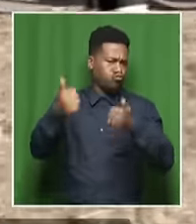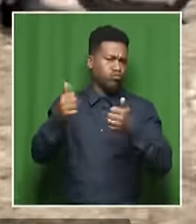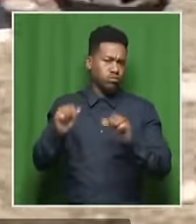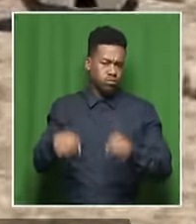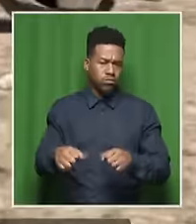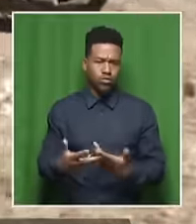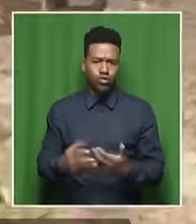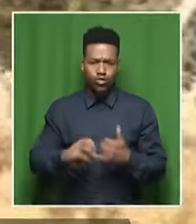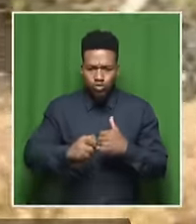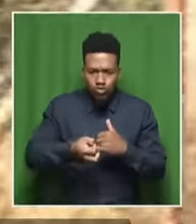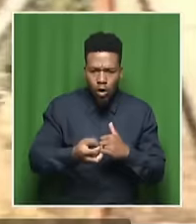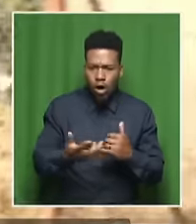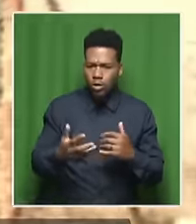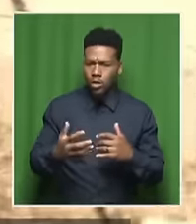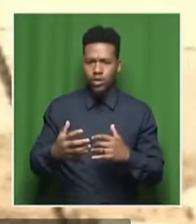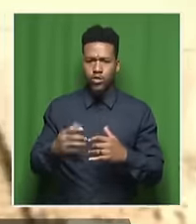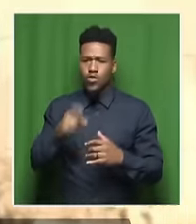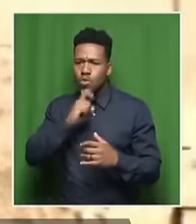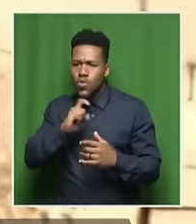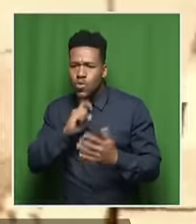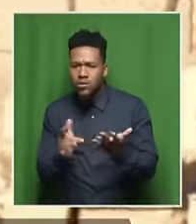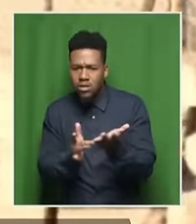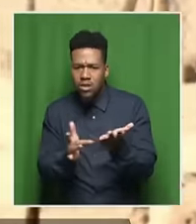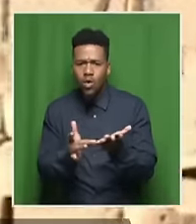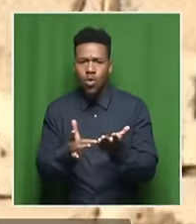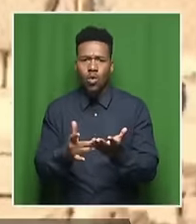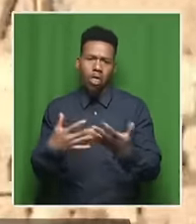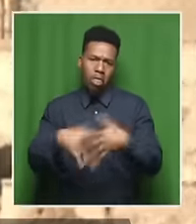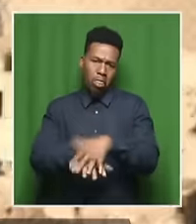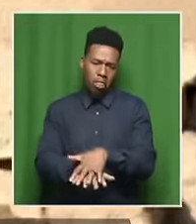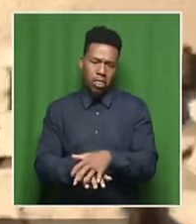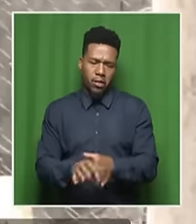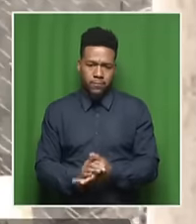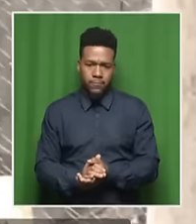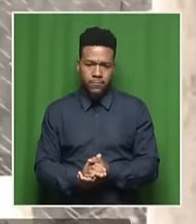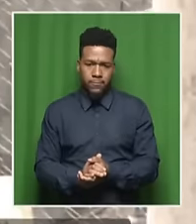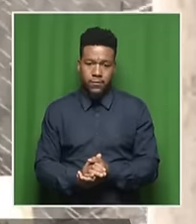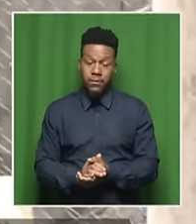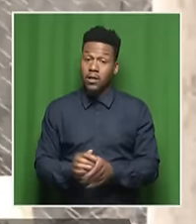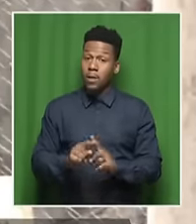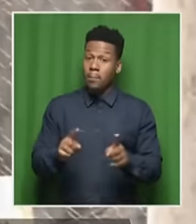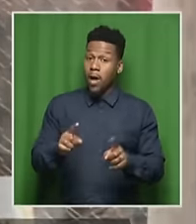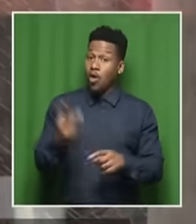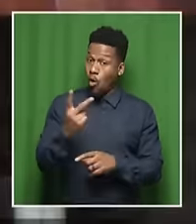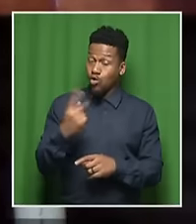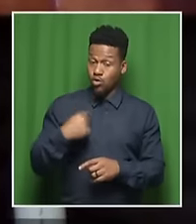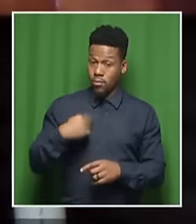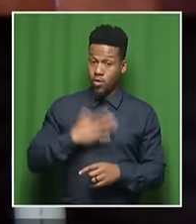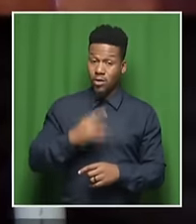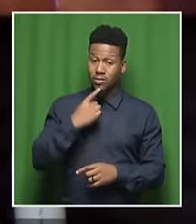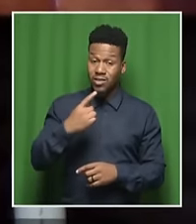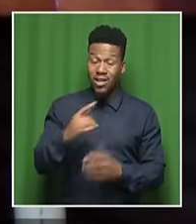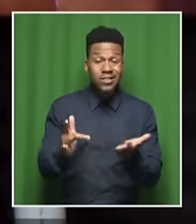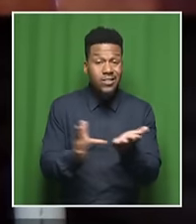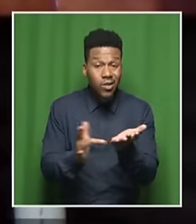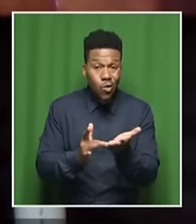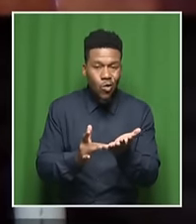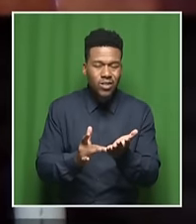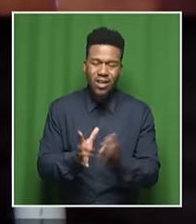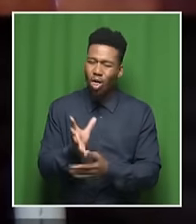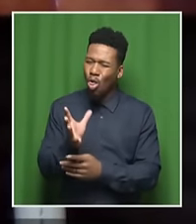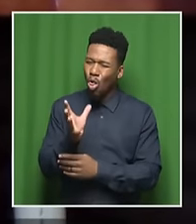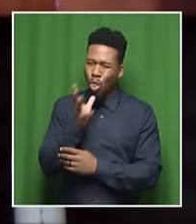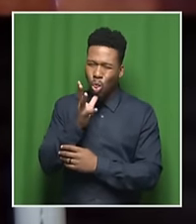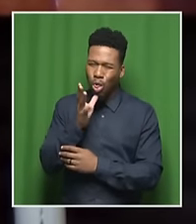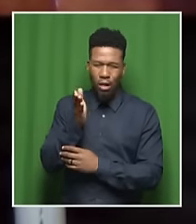for the emergence of technology. And just one more thing, I'd to say, there's no shortage of technology out there. There are hundreds of